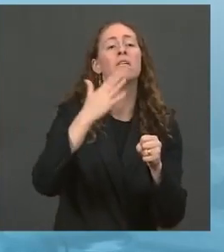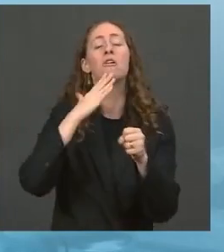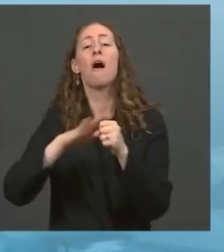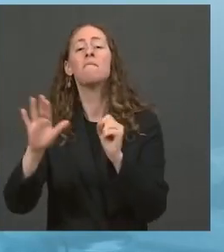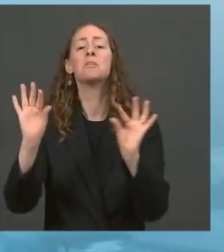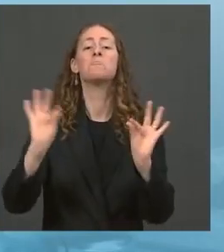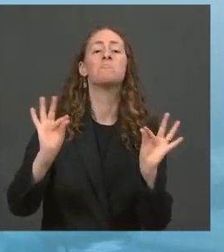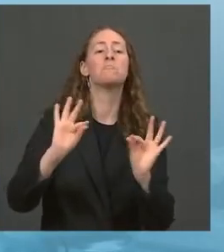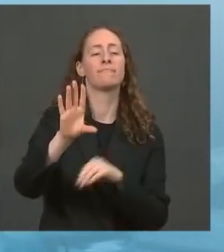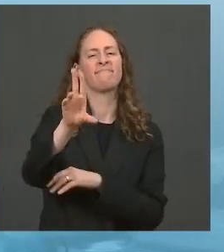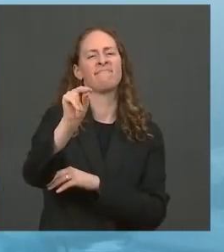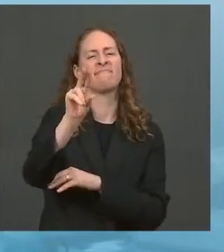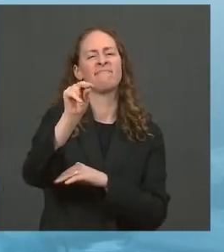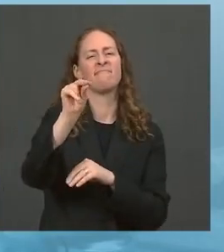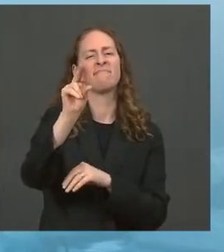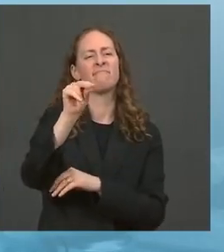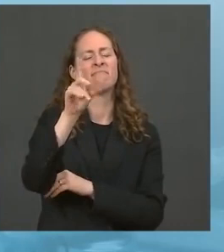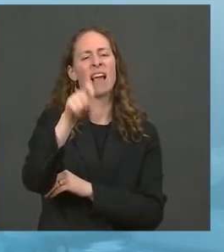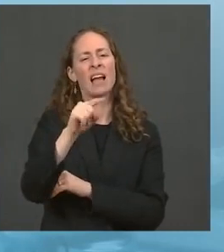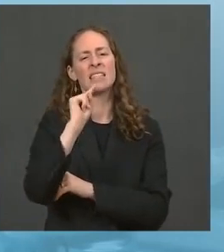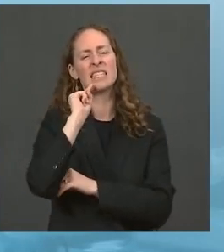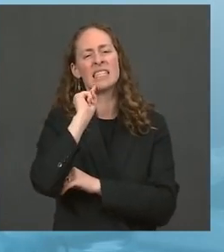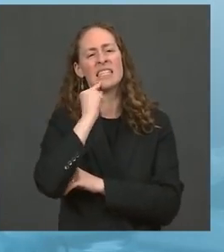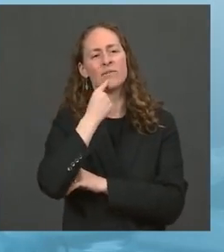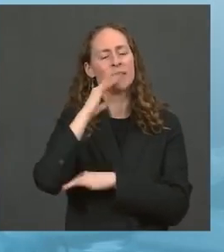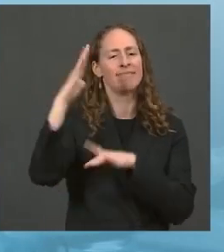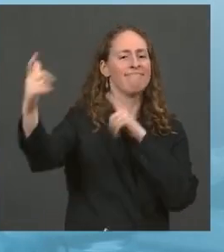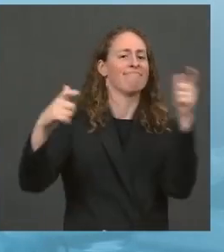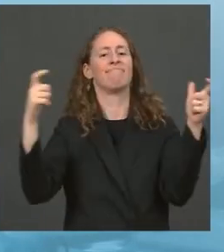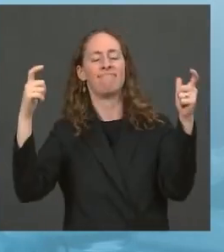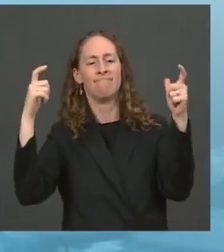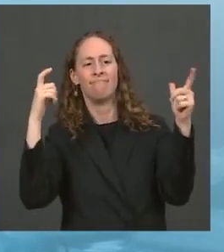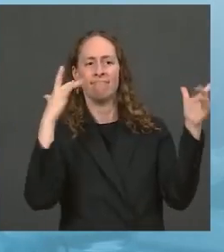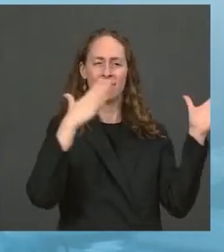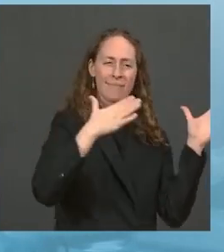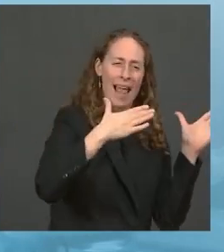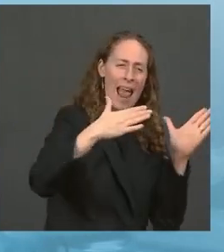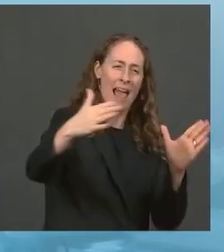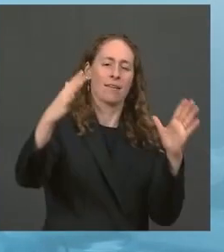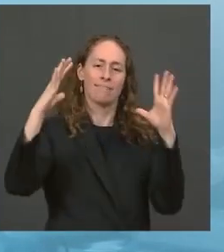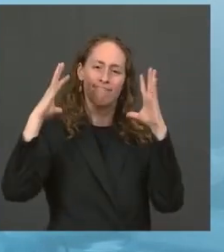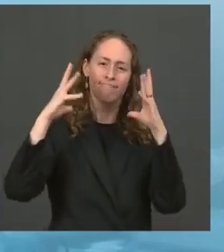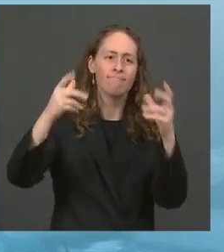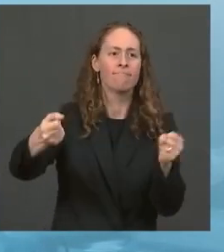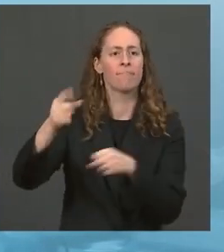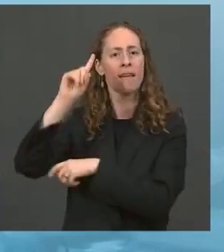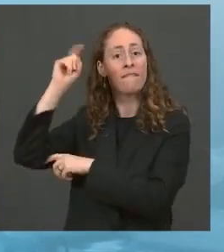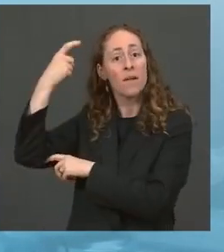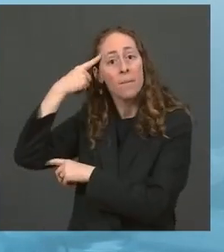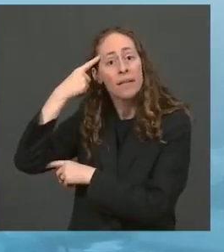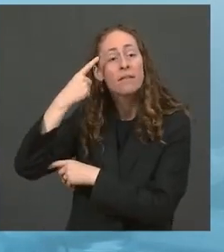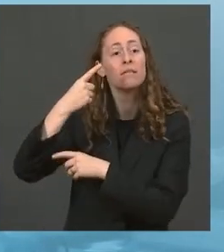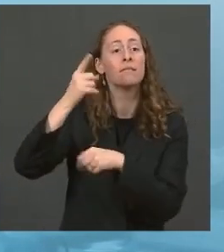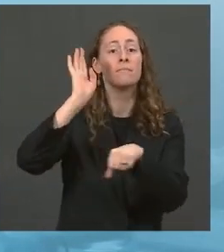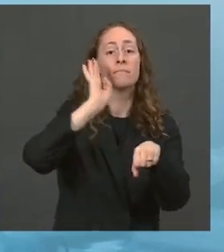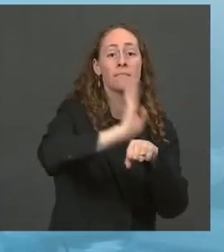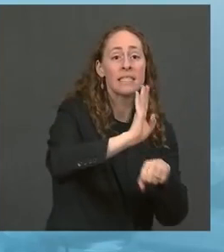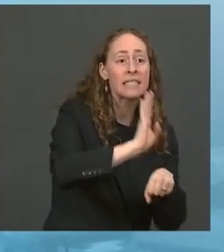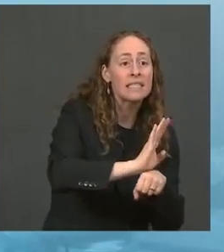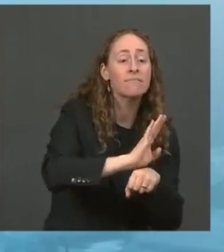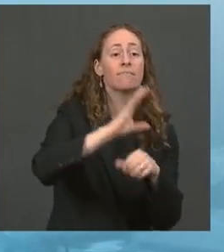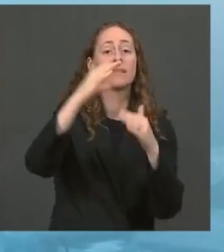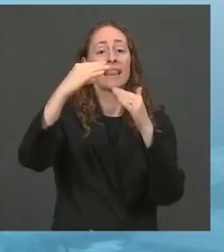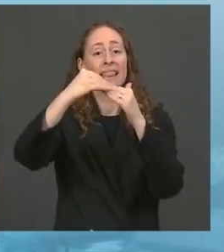go big. And we need to do our part. Governments, the private sector, civil society, leaders, philanthropists.